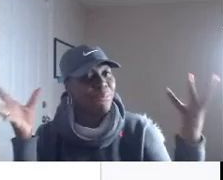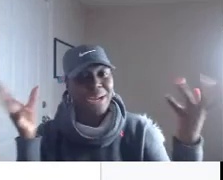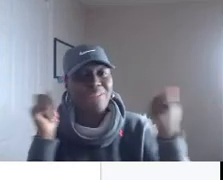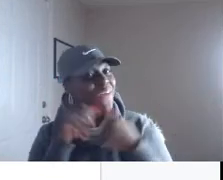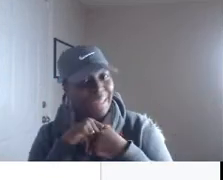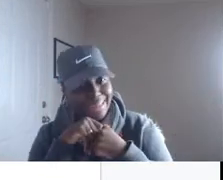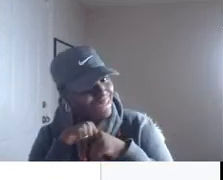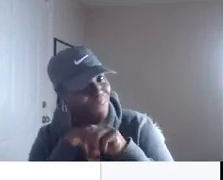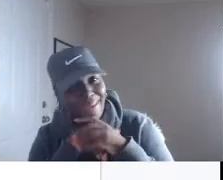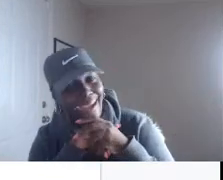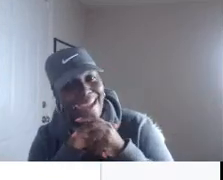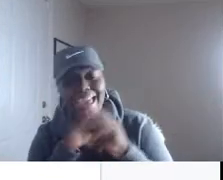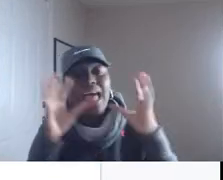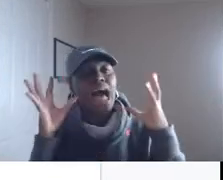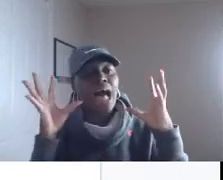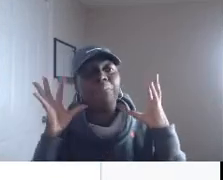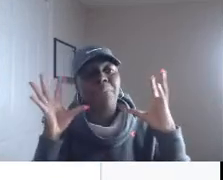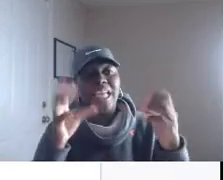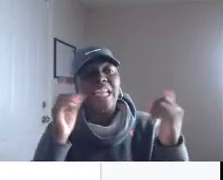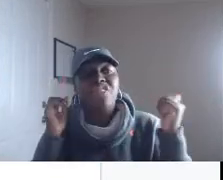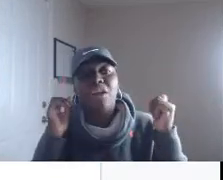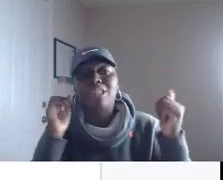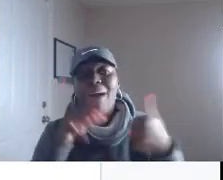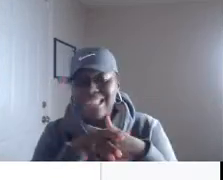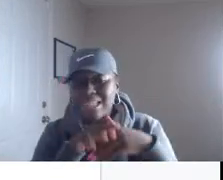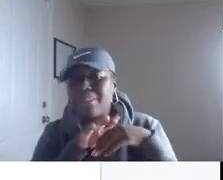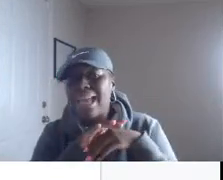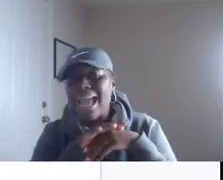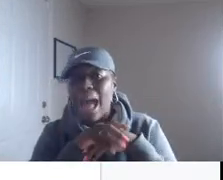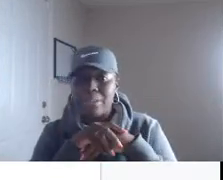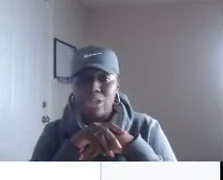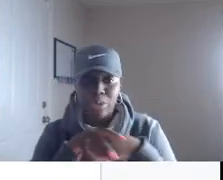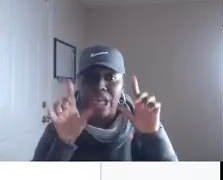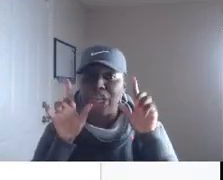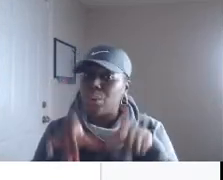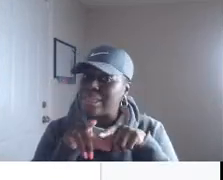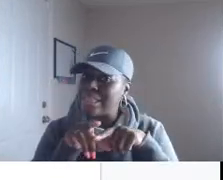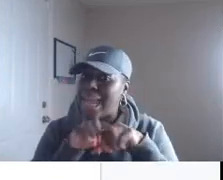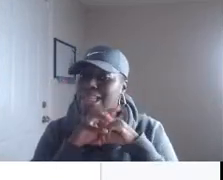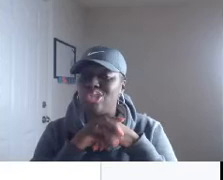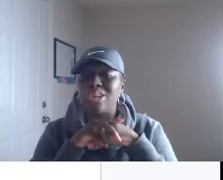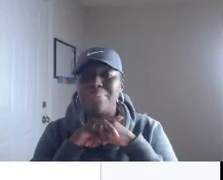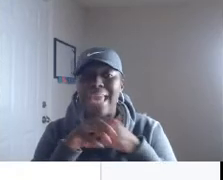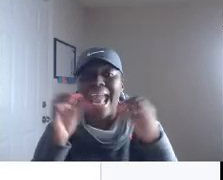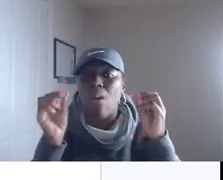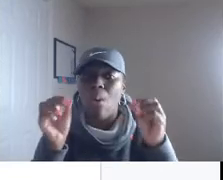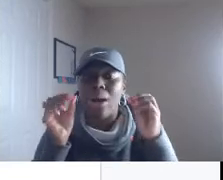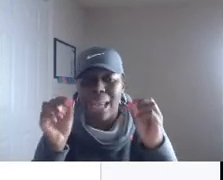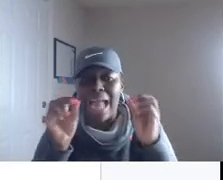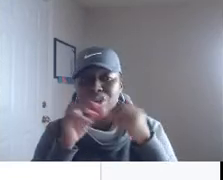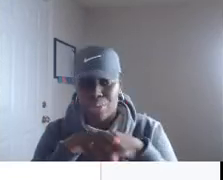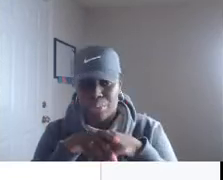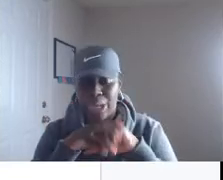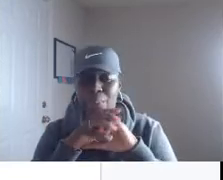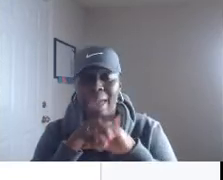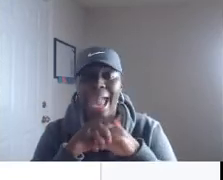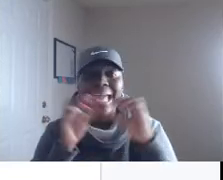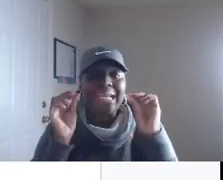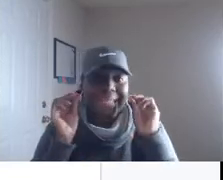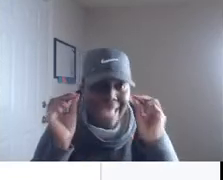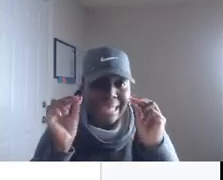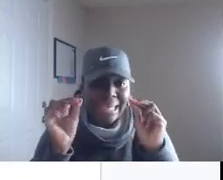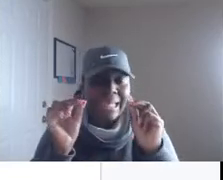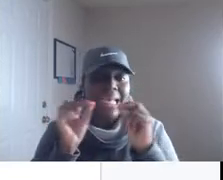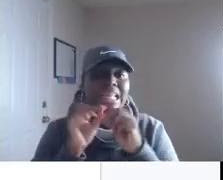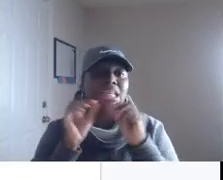hey pretty fellas okay um but there's possibly an opportunity in your state that you can be a online notary okay